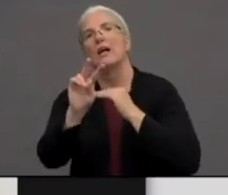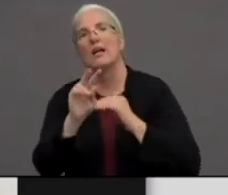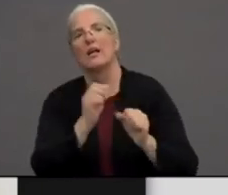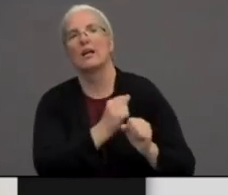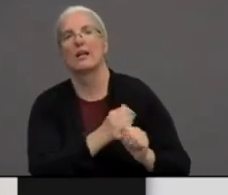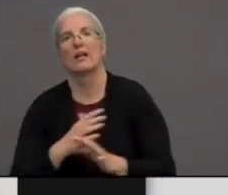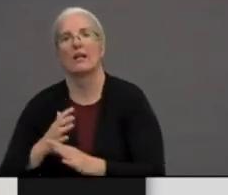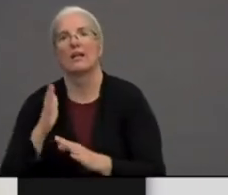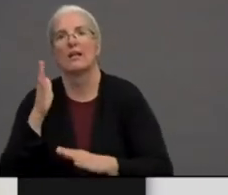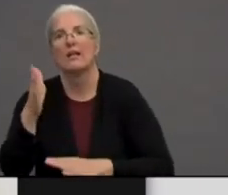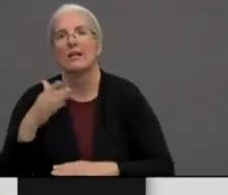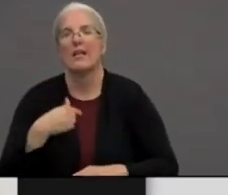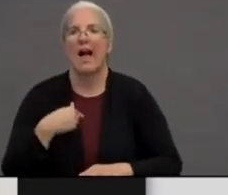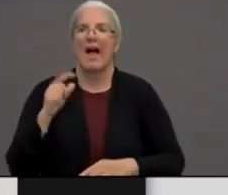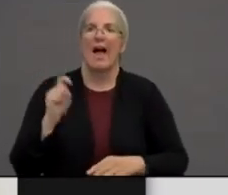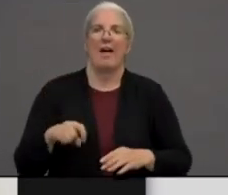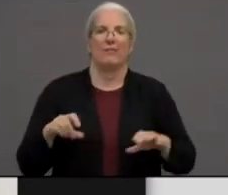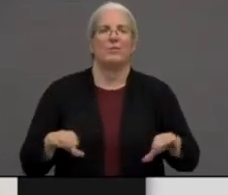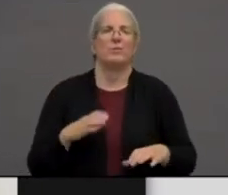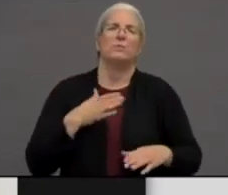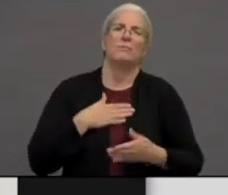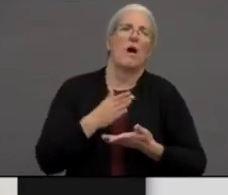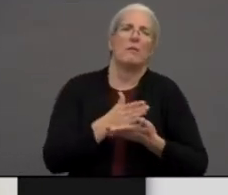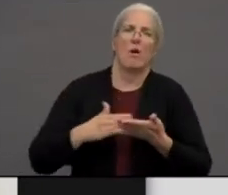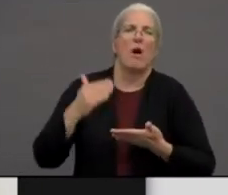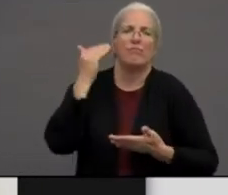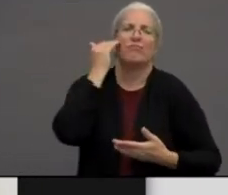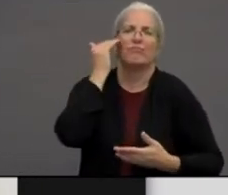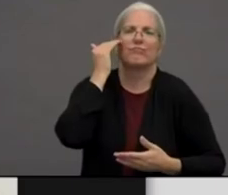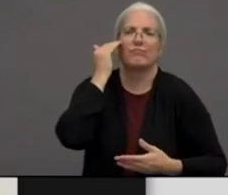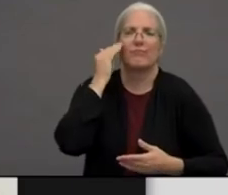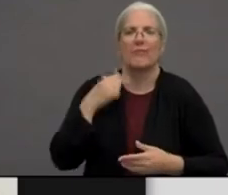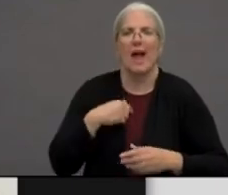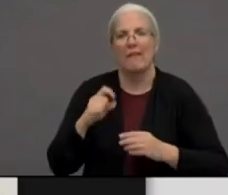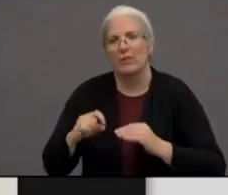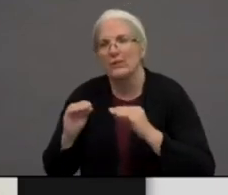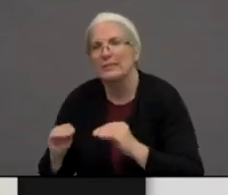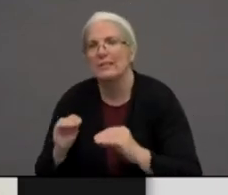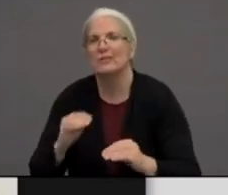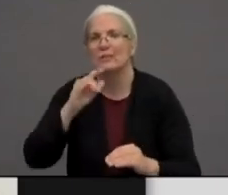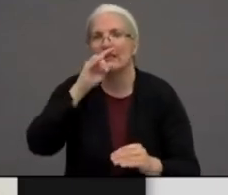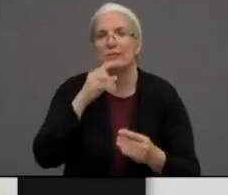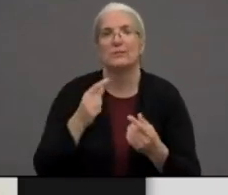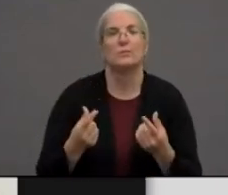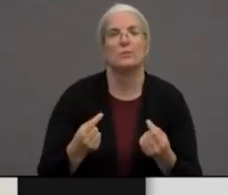part. And my part is teaching the kids on what to do to prepare for reopening.